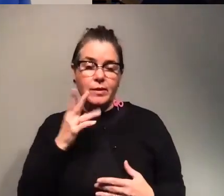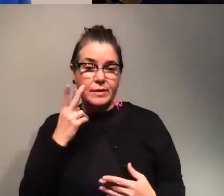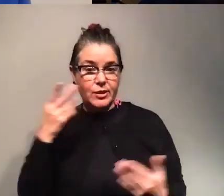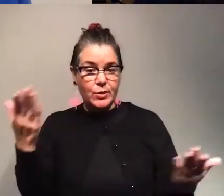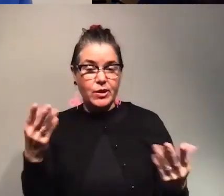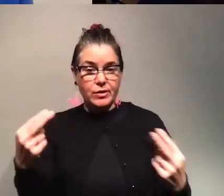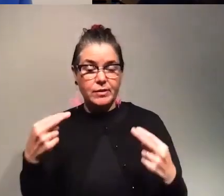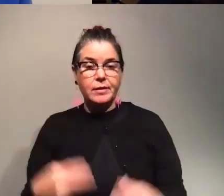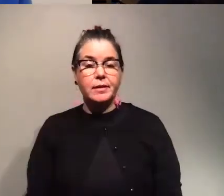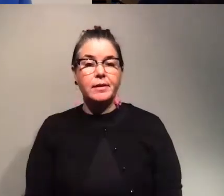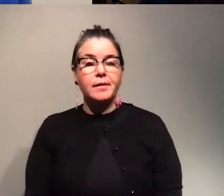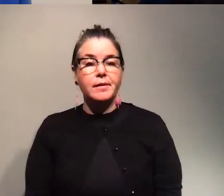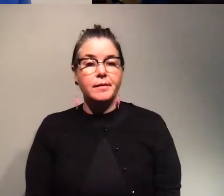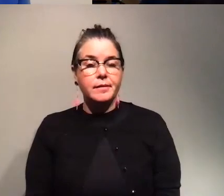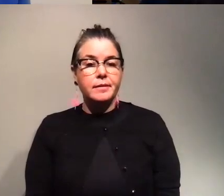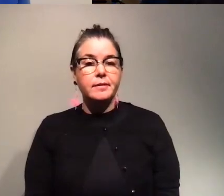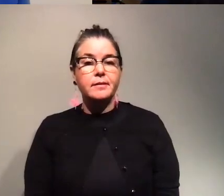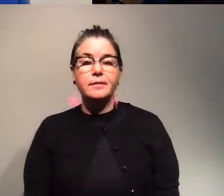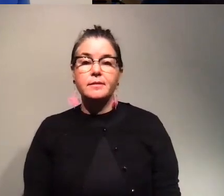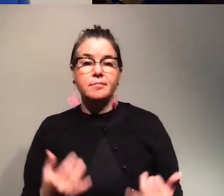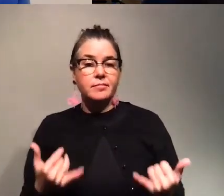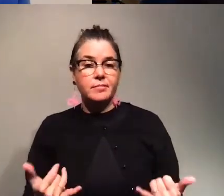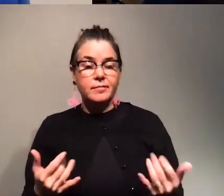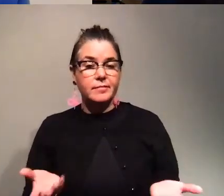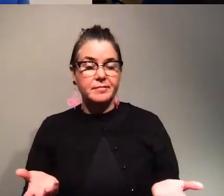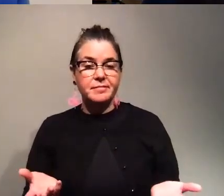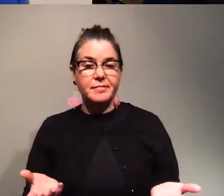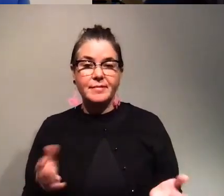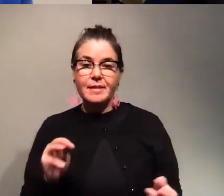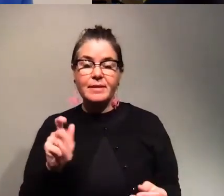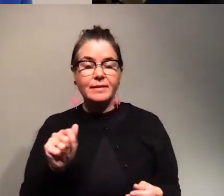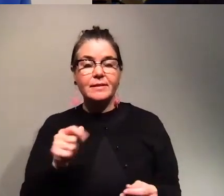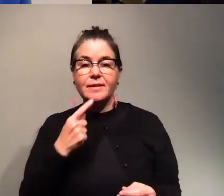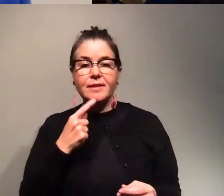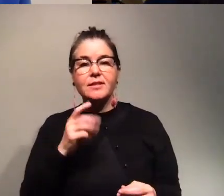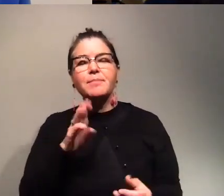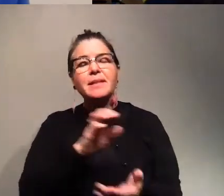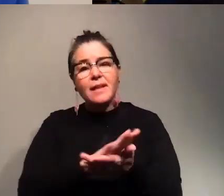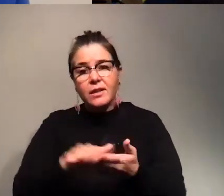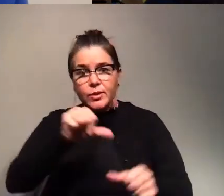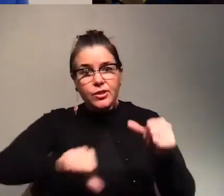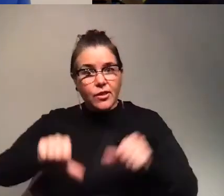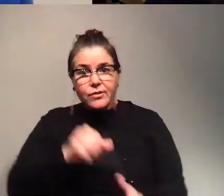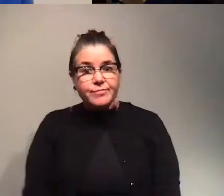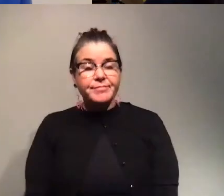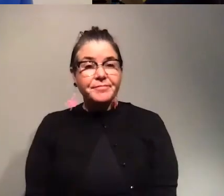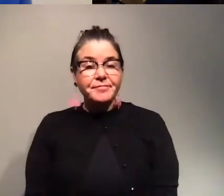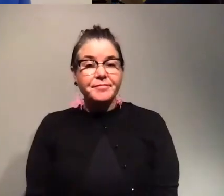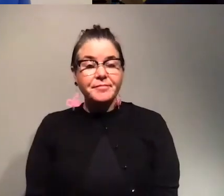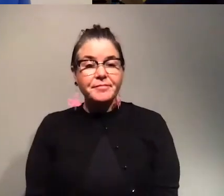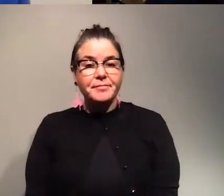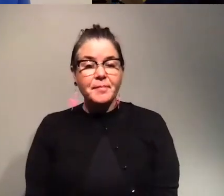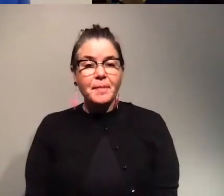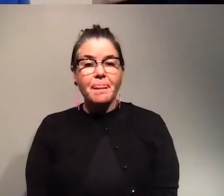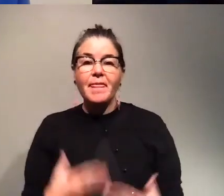um and in the meantime you know like melissa said let's all just try to be kind to each other uh and uh